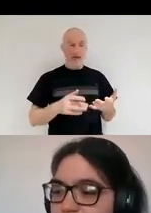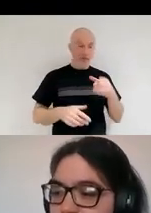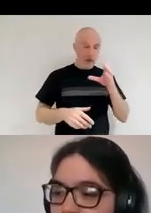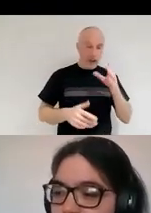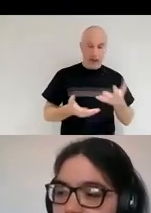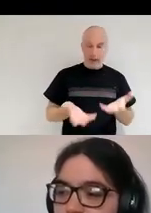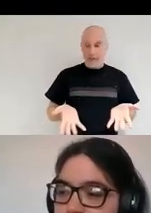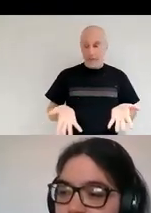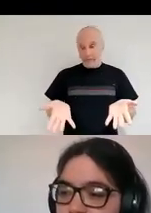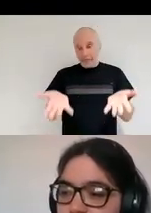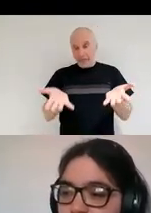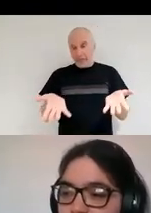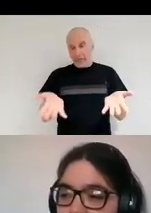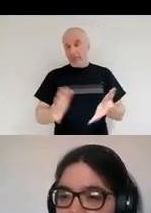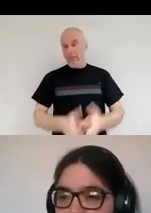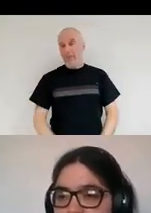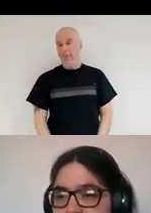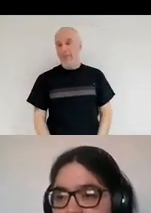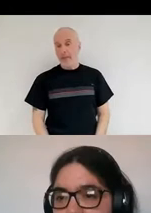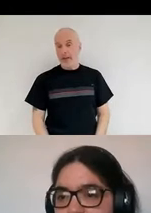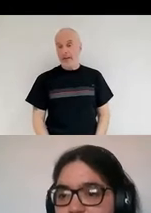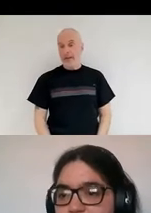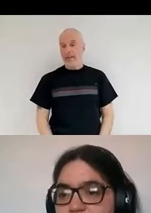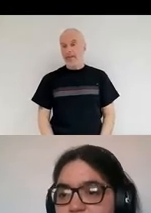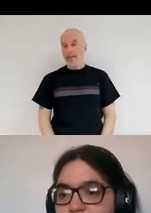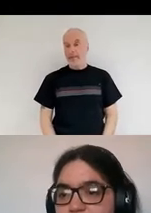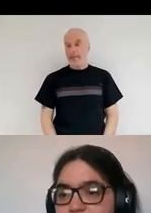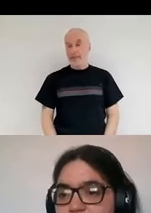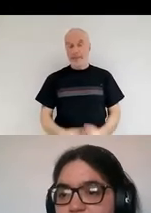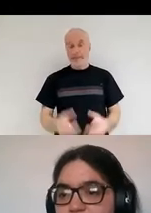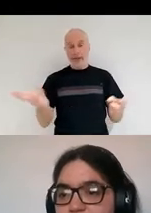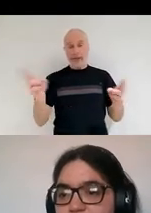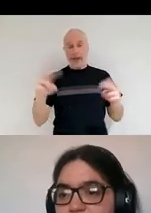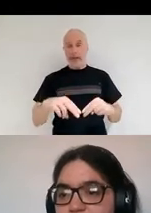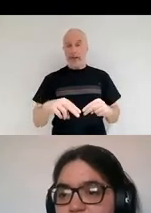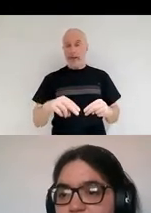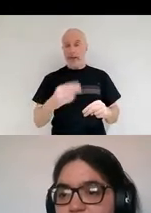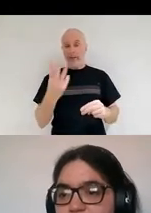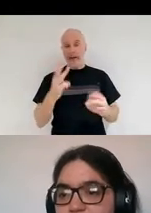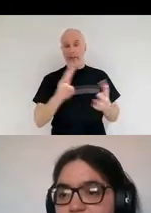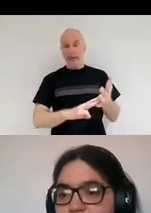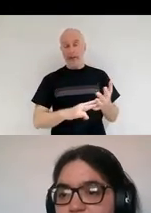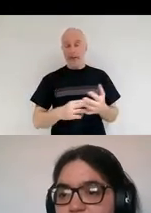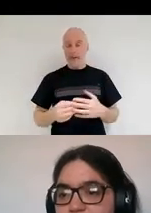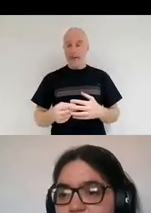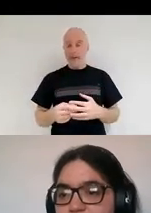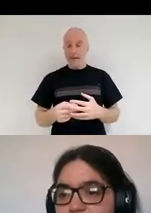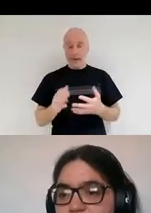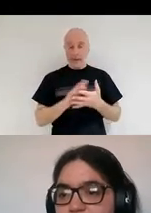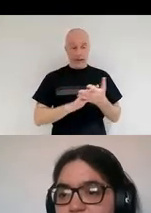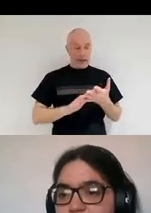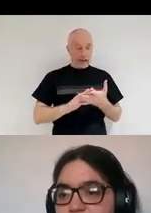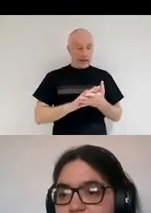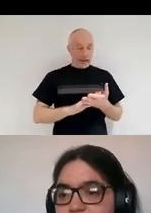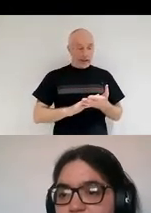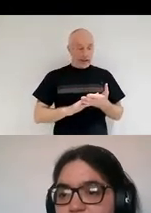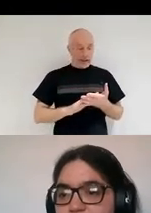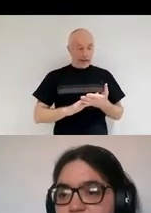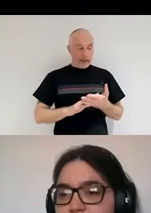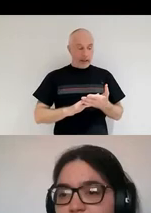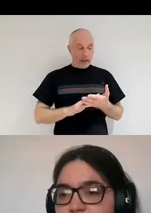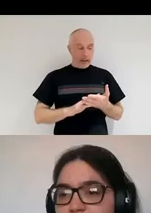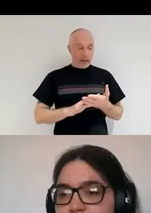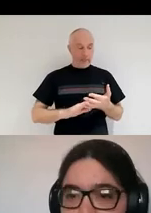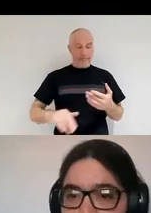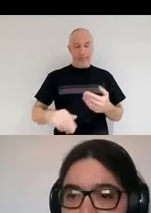or avail yourself of the facility, so to speak, we will be back in exactly five minutes. So by my watch, that'll be 7.31.